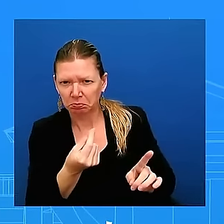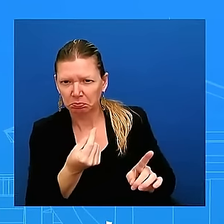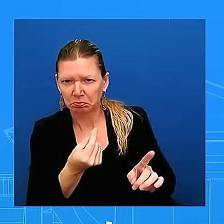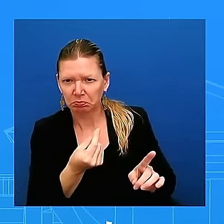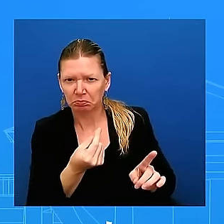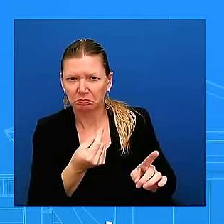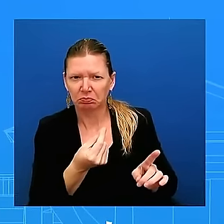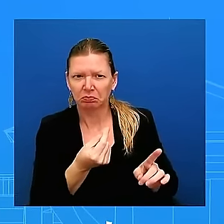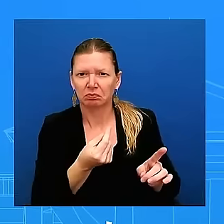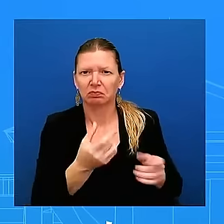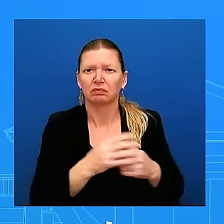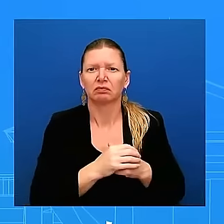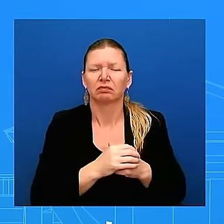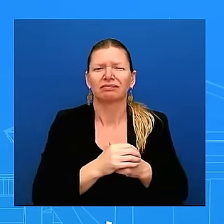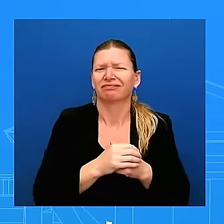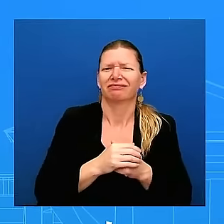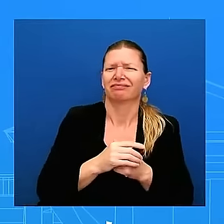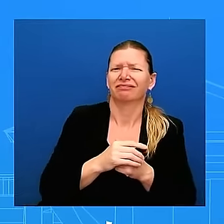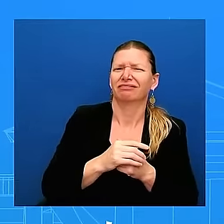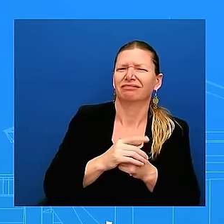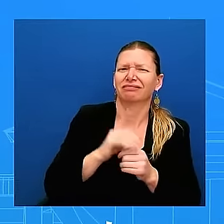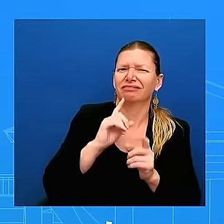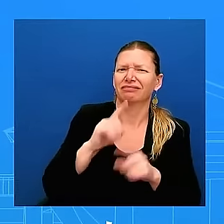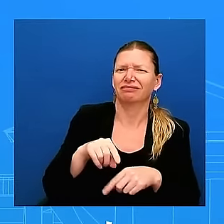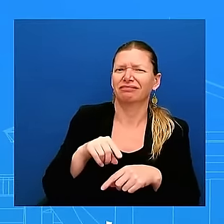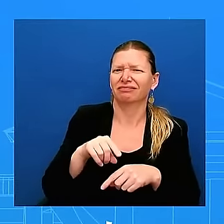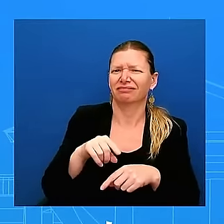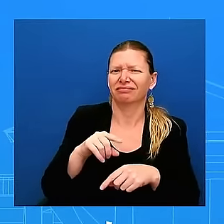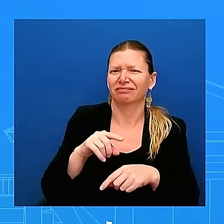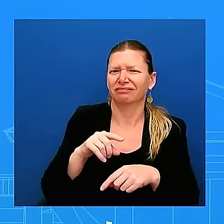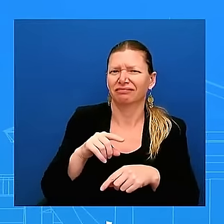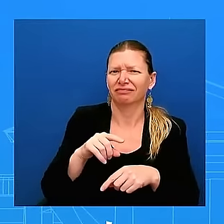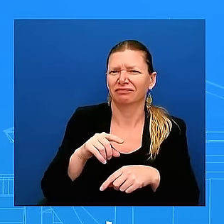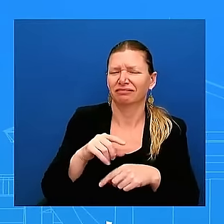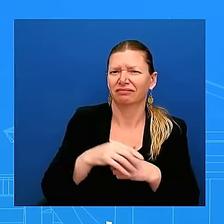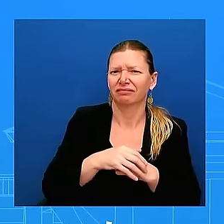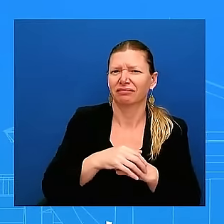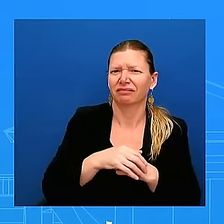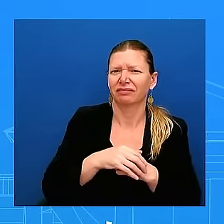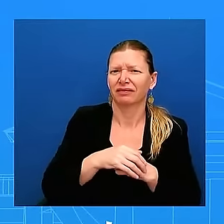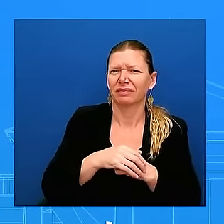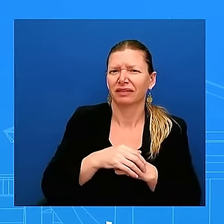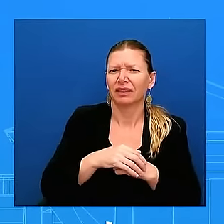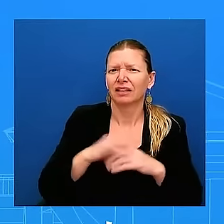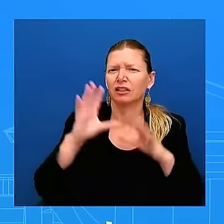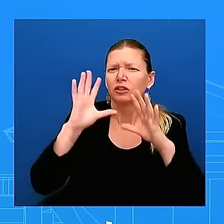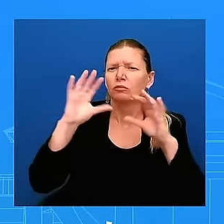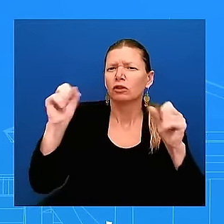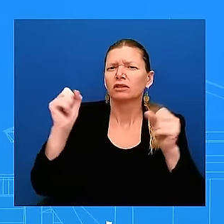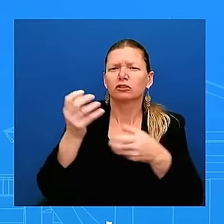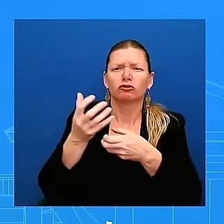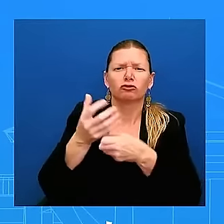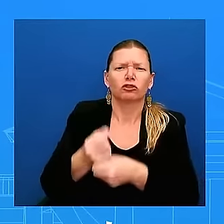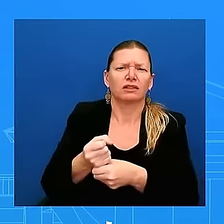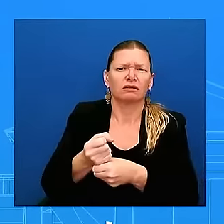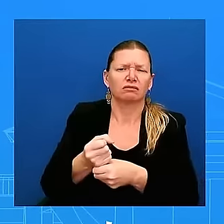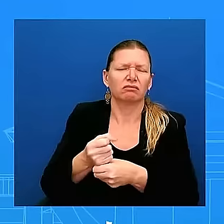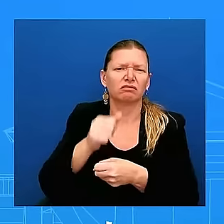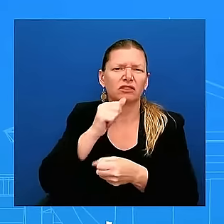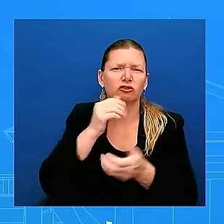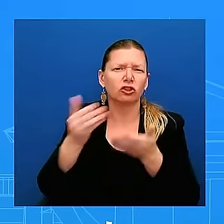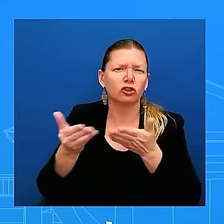the feds to investigate that so look the president has complete confidence in the secret service i've said this multiple times at this point there is a investigation